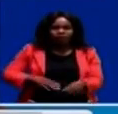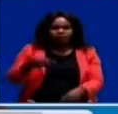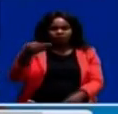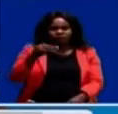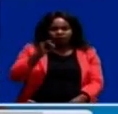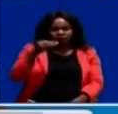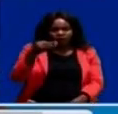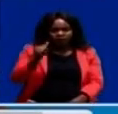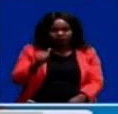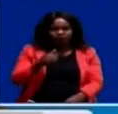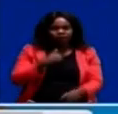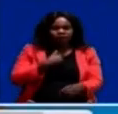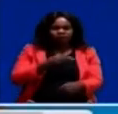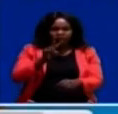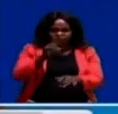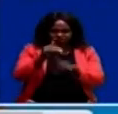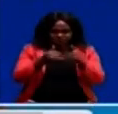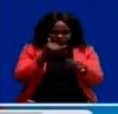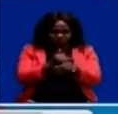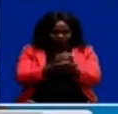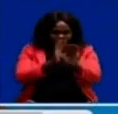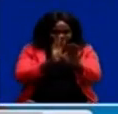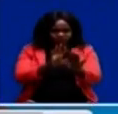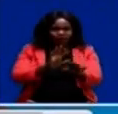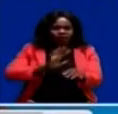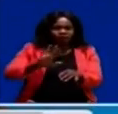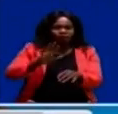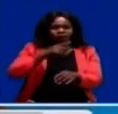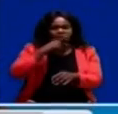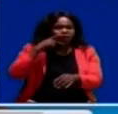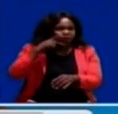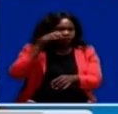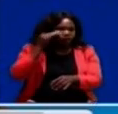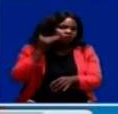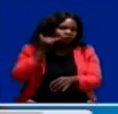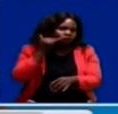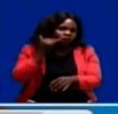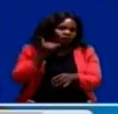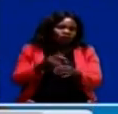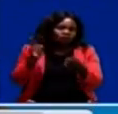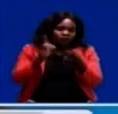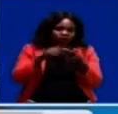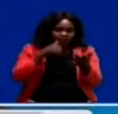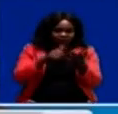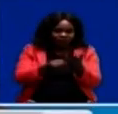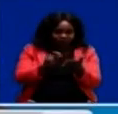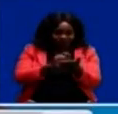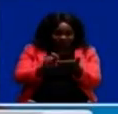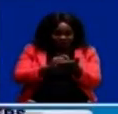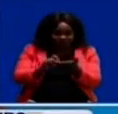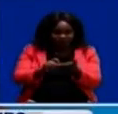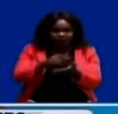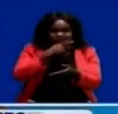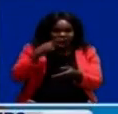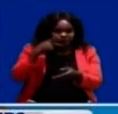the two-year ban imposed on Zambia's football icon, Kalusha Walia. According to a letter written to Kalusha,